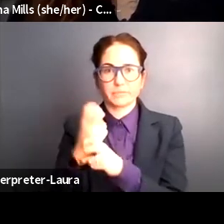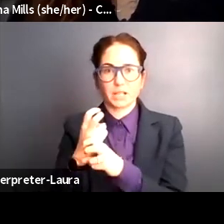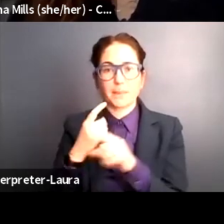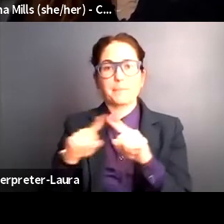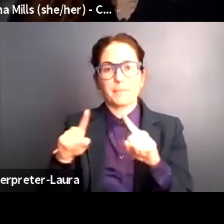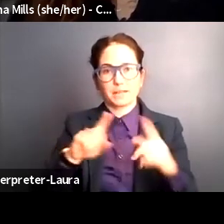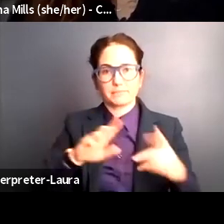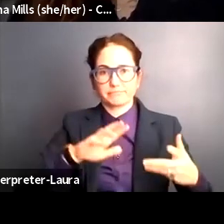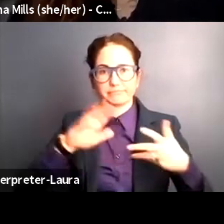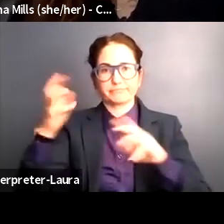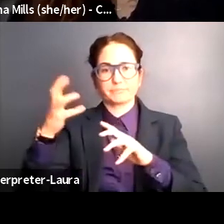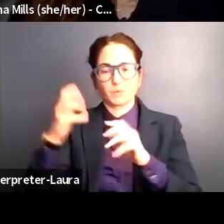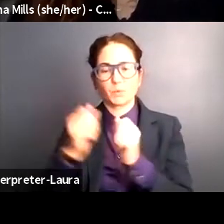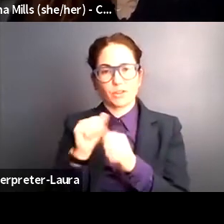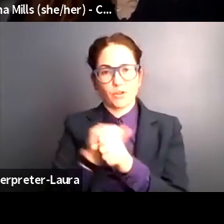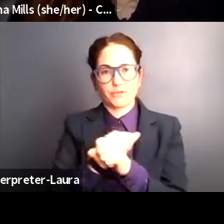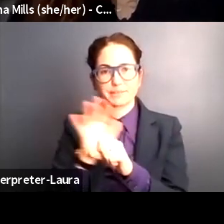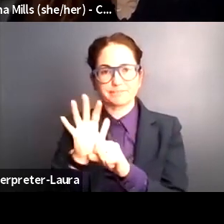made it harder.